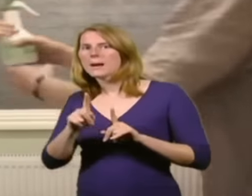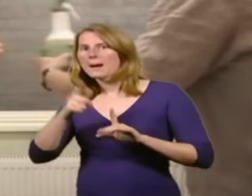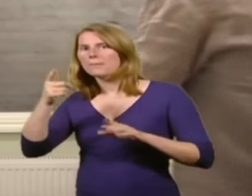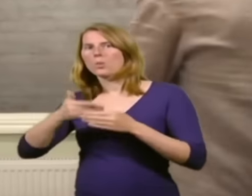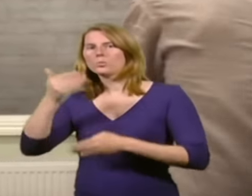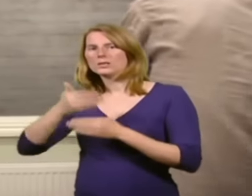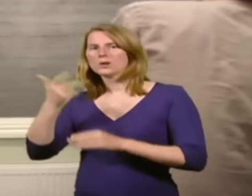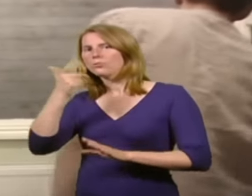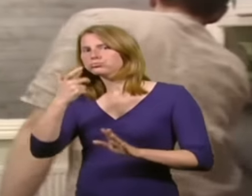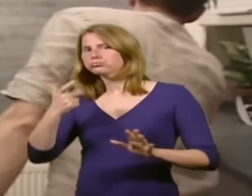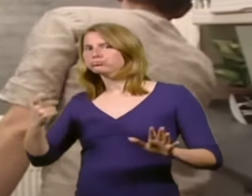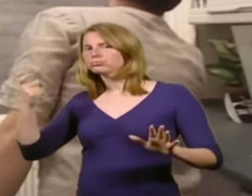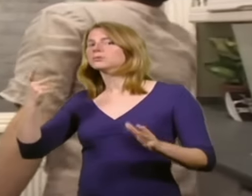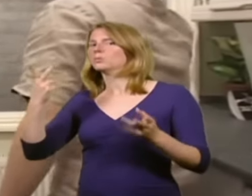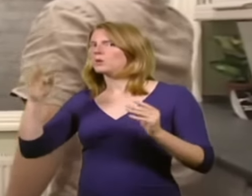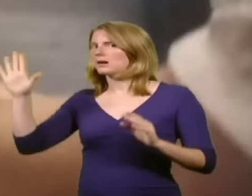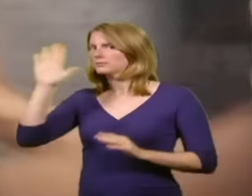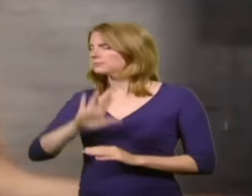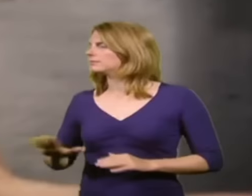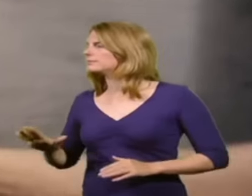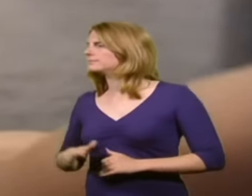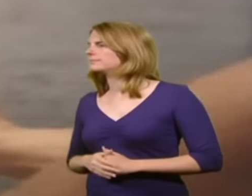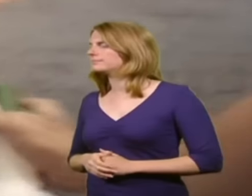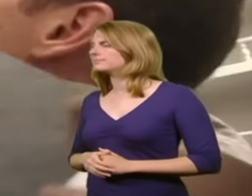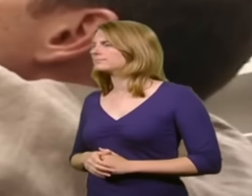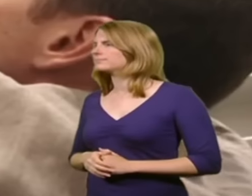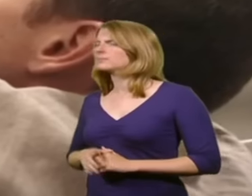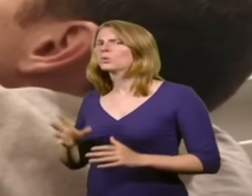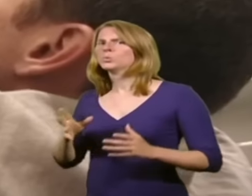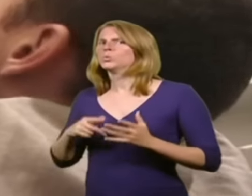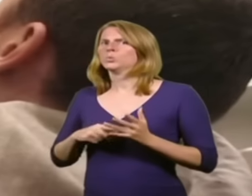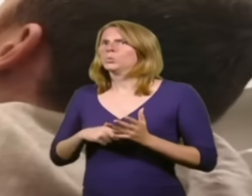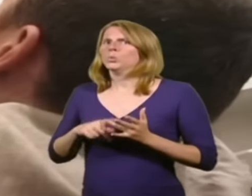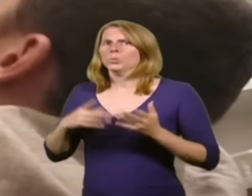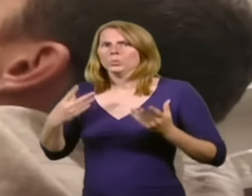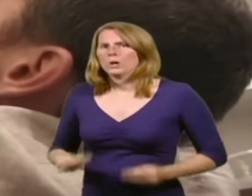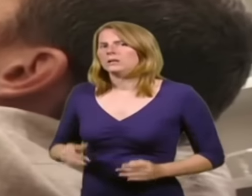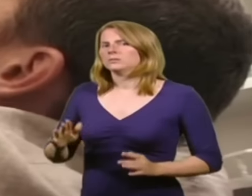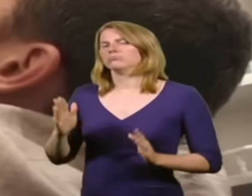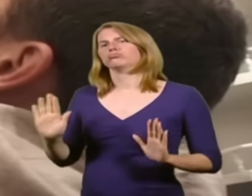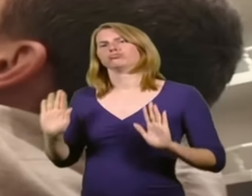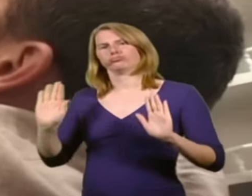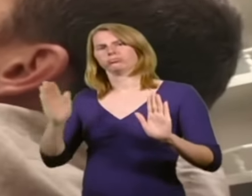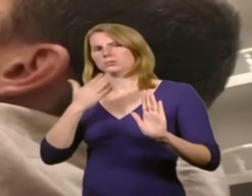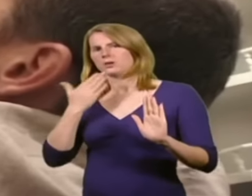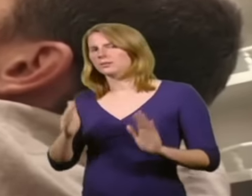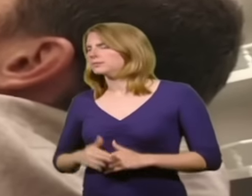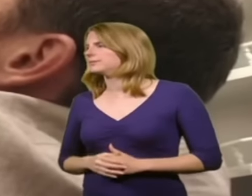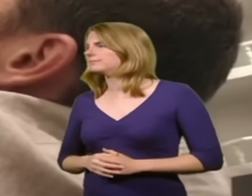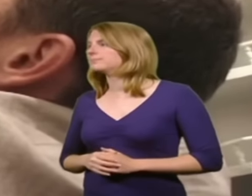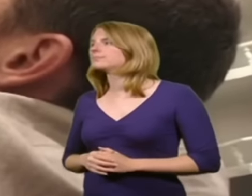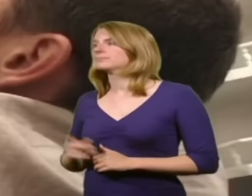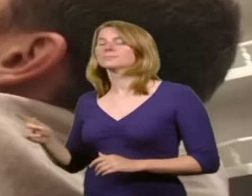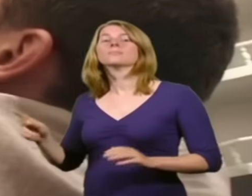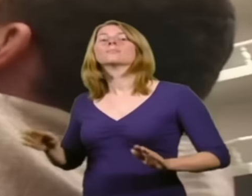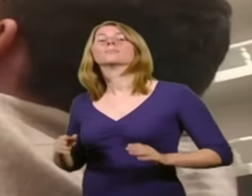Thoroughly, but not too wet. Nice and even. And within seconds, when both the window and the plastic are coated